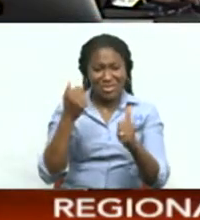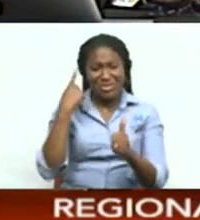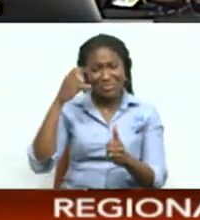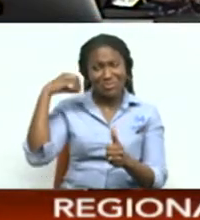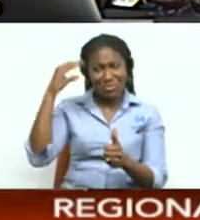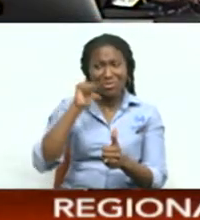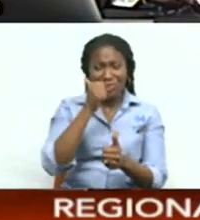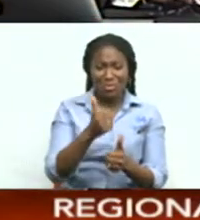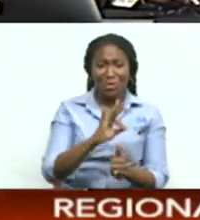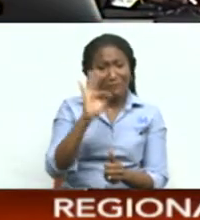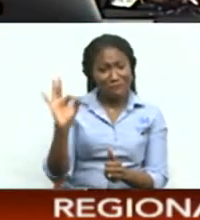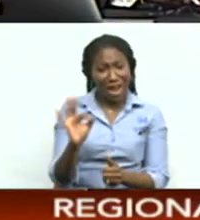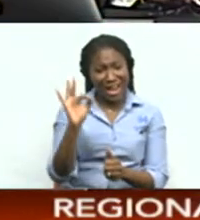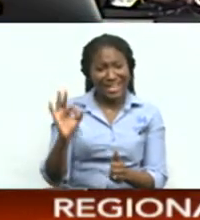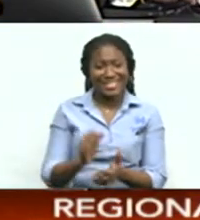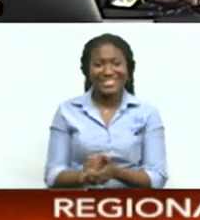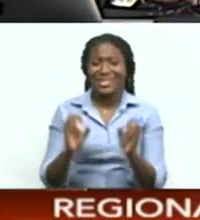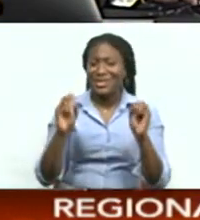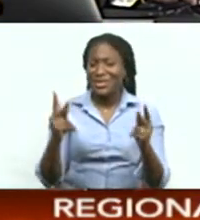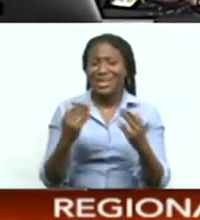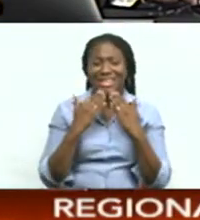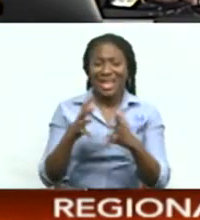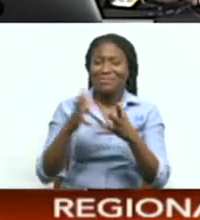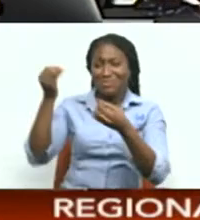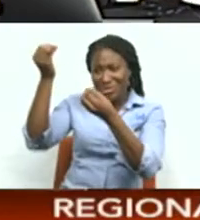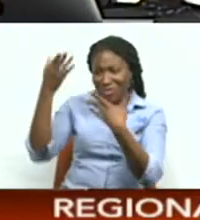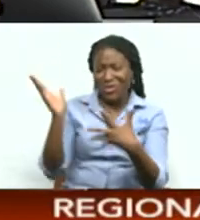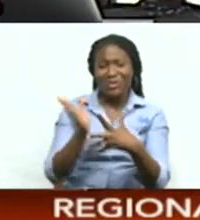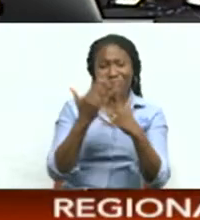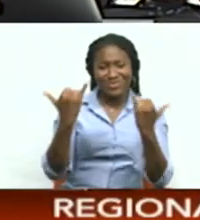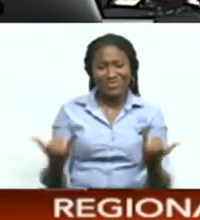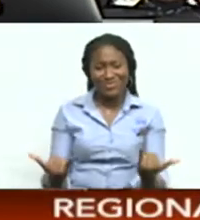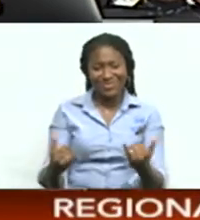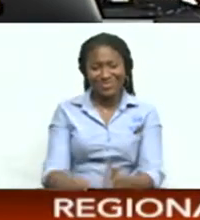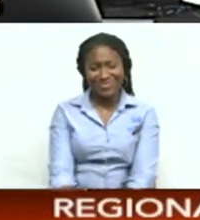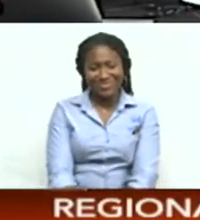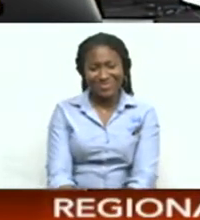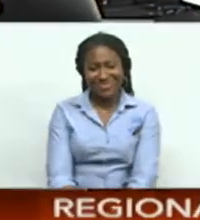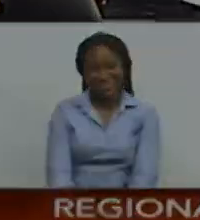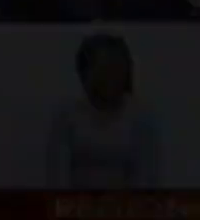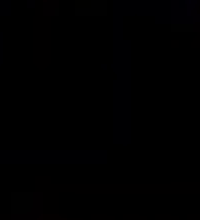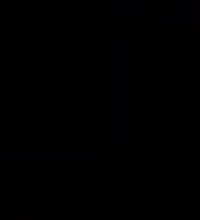Absolutely It's Friday All right, thank you so much, Killeen It's back to a break We'll be right back